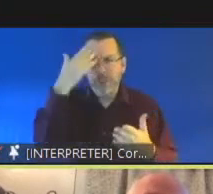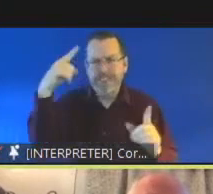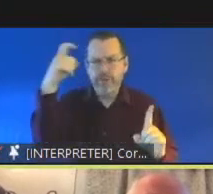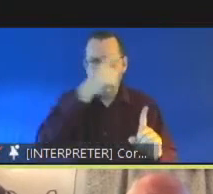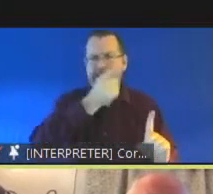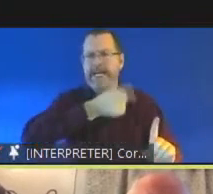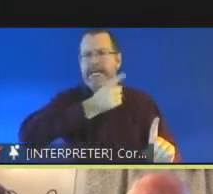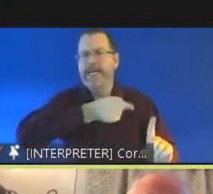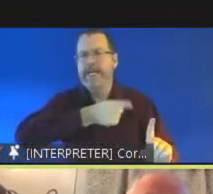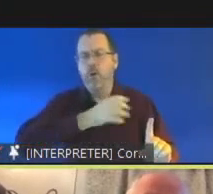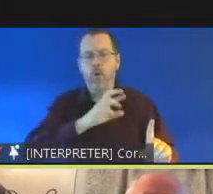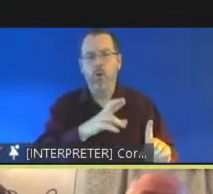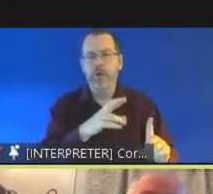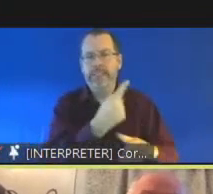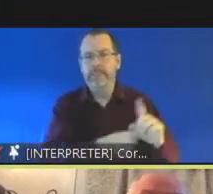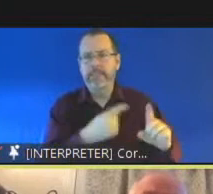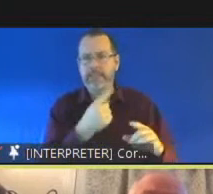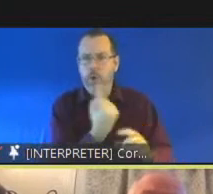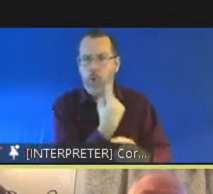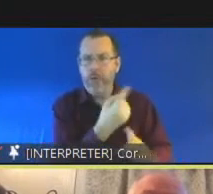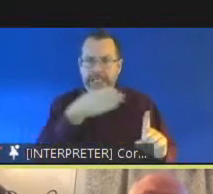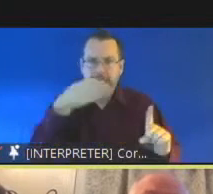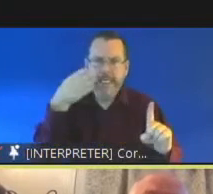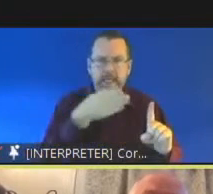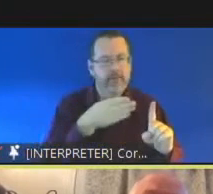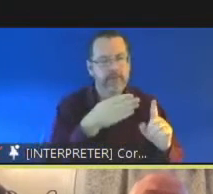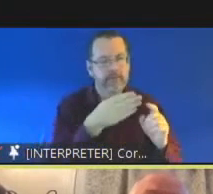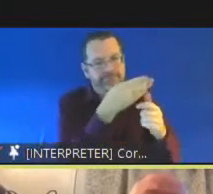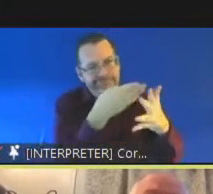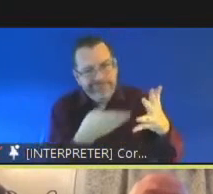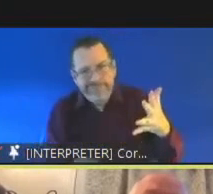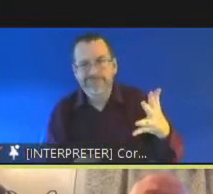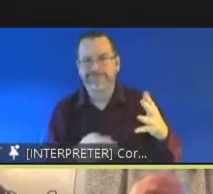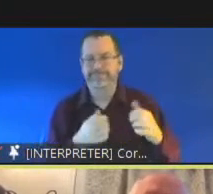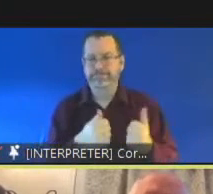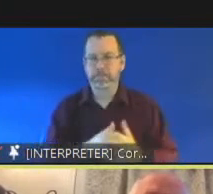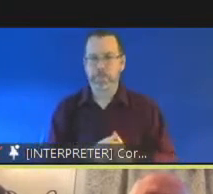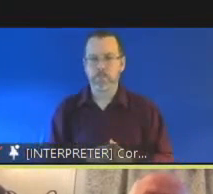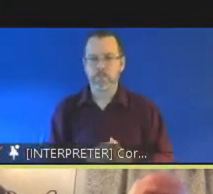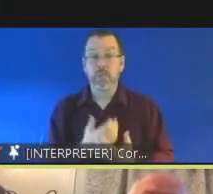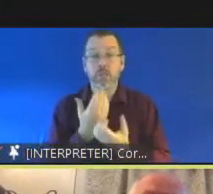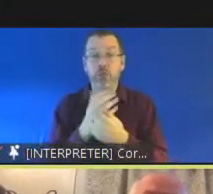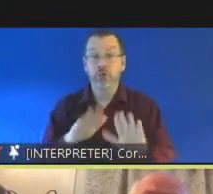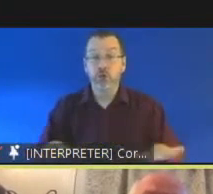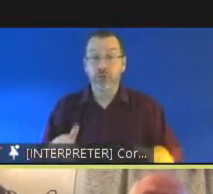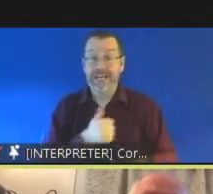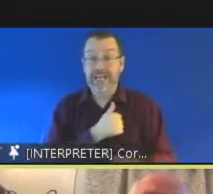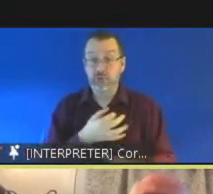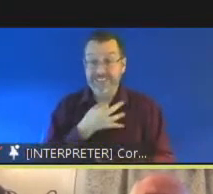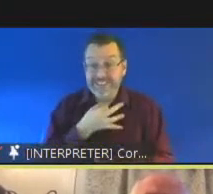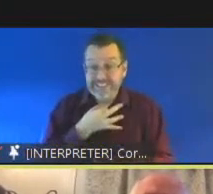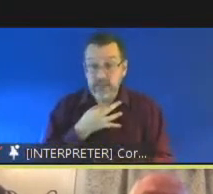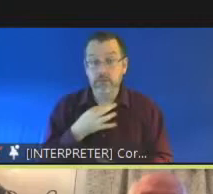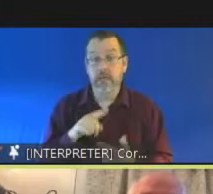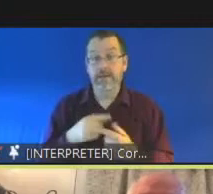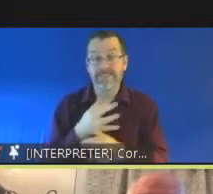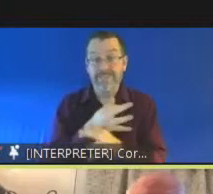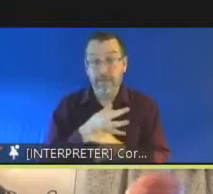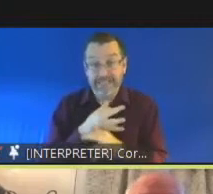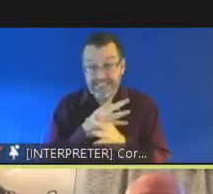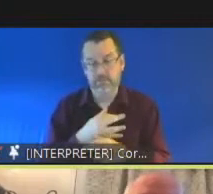other disabilities. Children at risk um and their families are on continuum